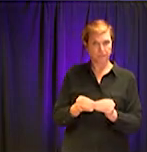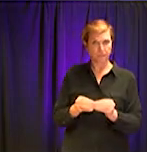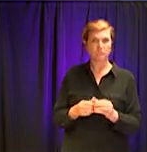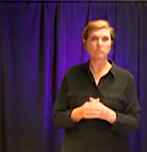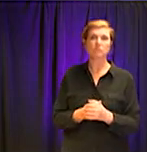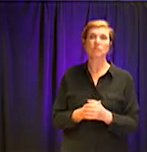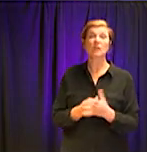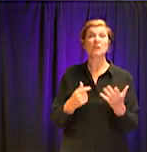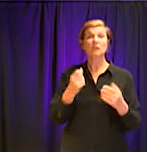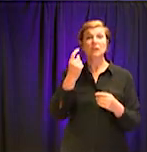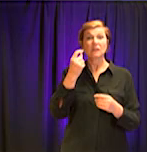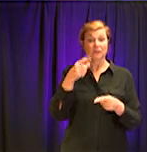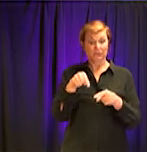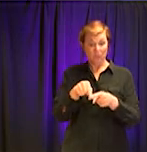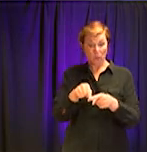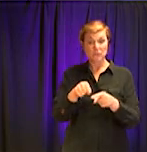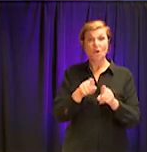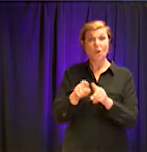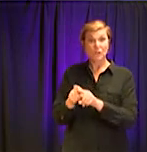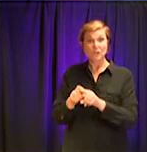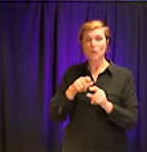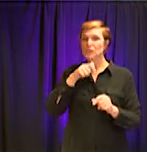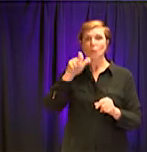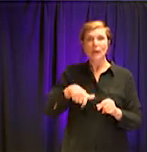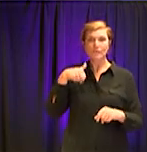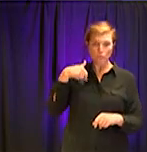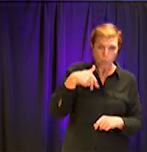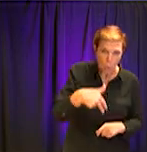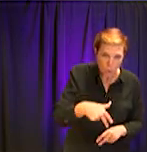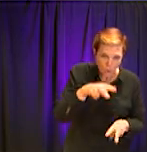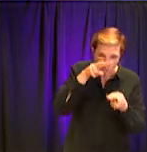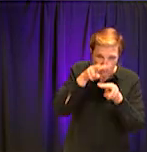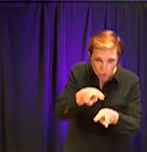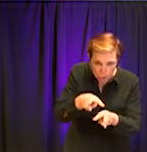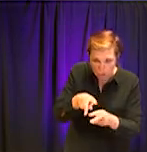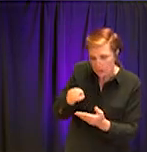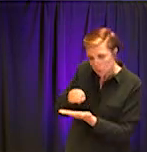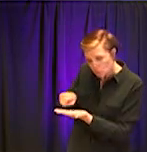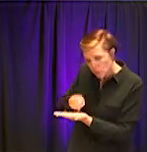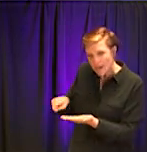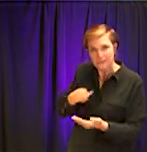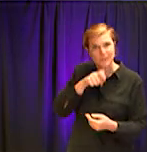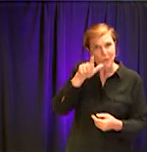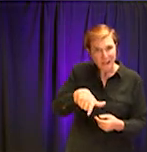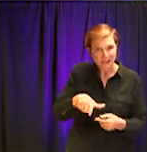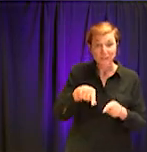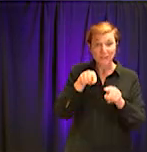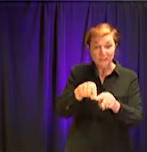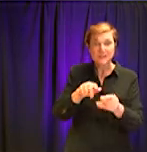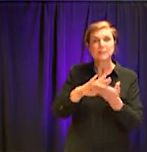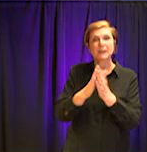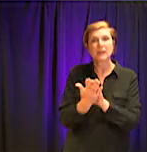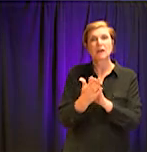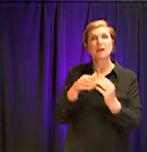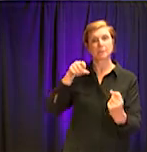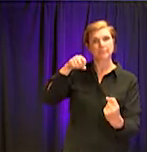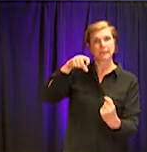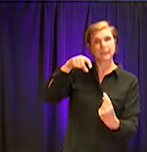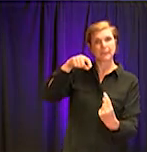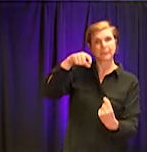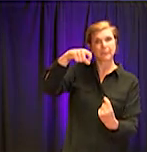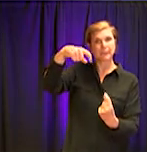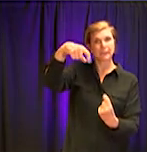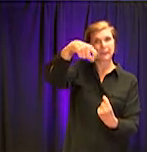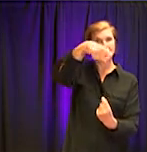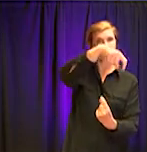or at least electronically submit or transmit water consumption data. So at the end of the day, we're going to have